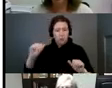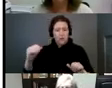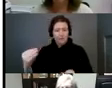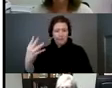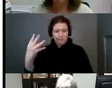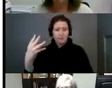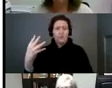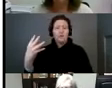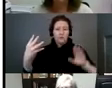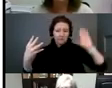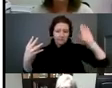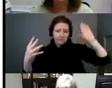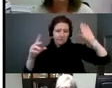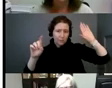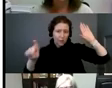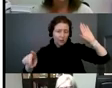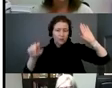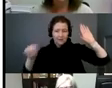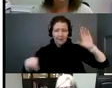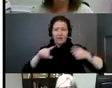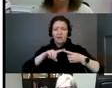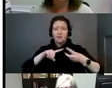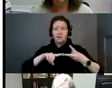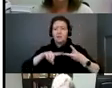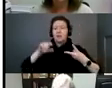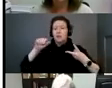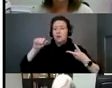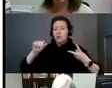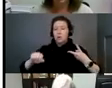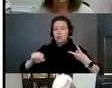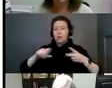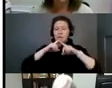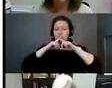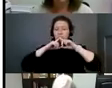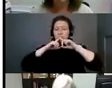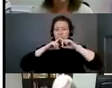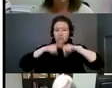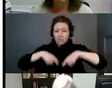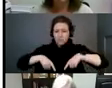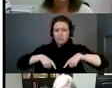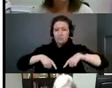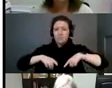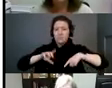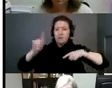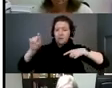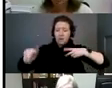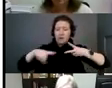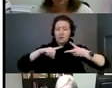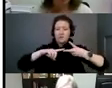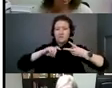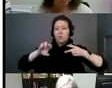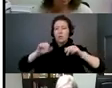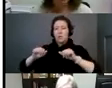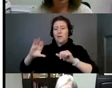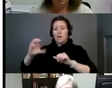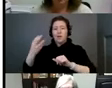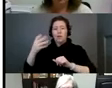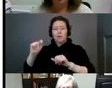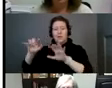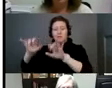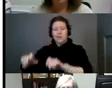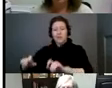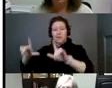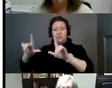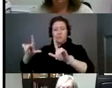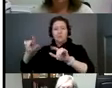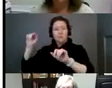and ask a question. You can turn on your microphone and ask a question. Or you can type a question into the chat.